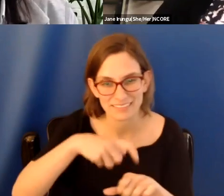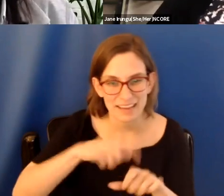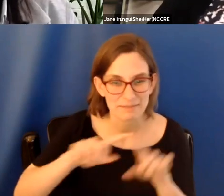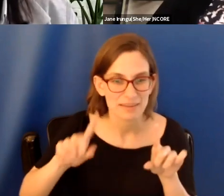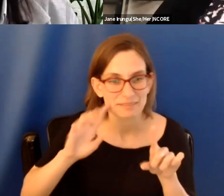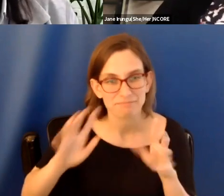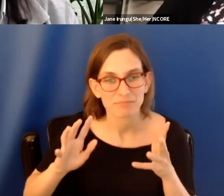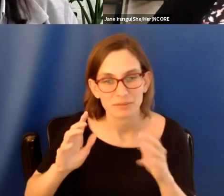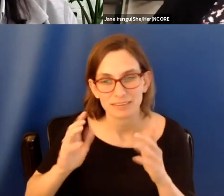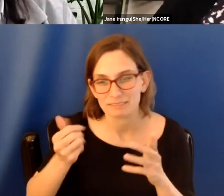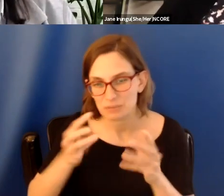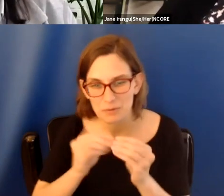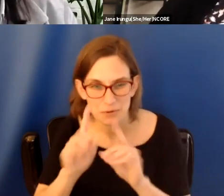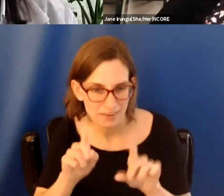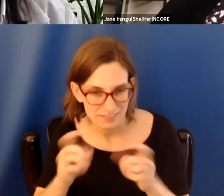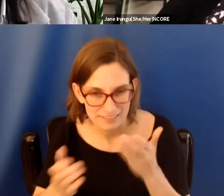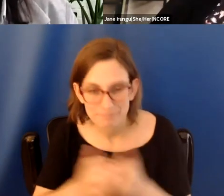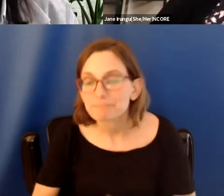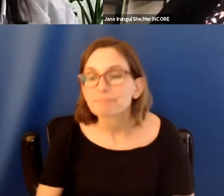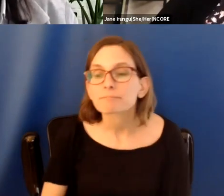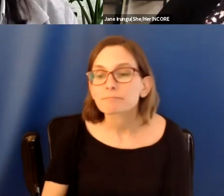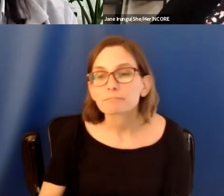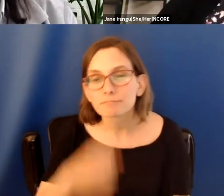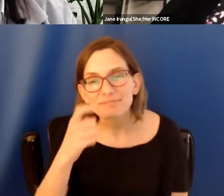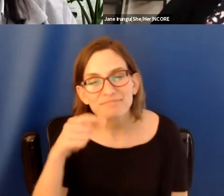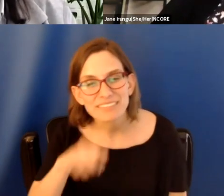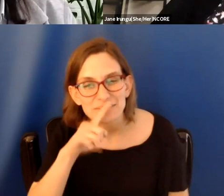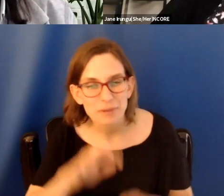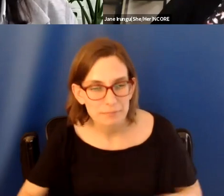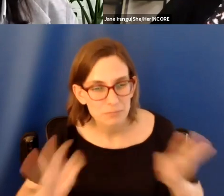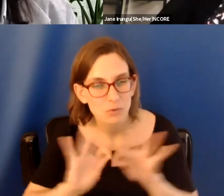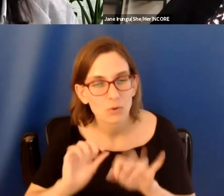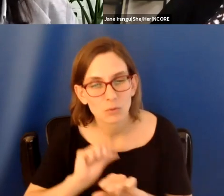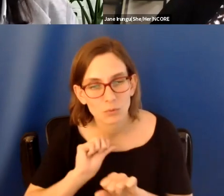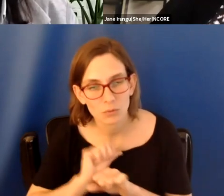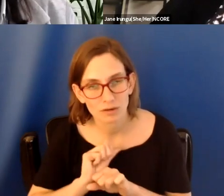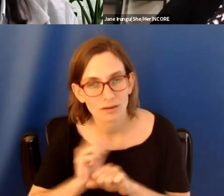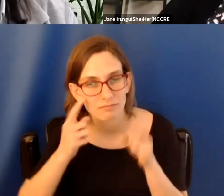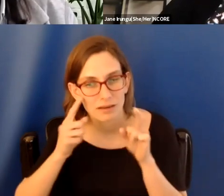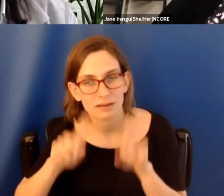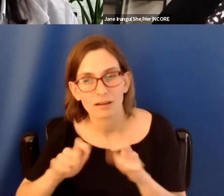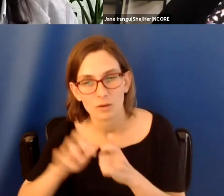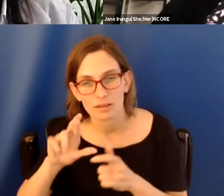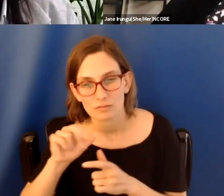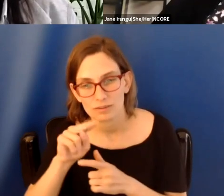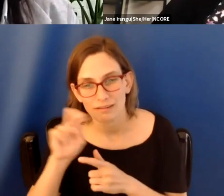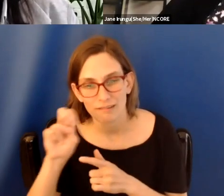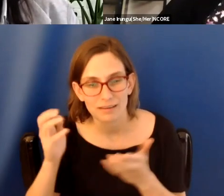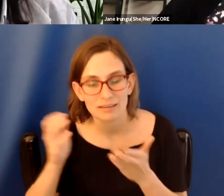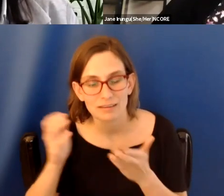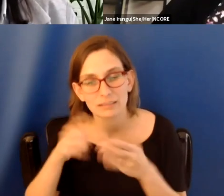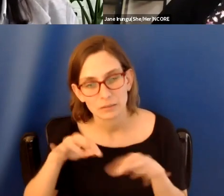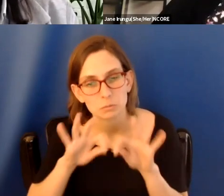questions here. Uh, because this is such important work and I, I agree with, with Renee here. This is